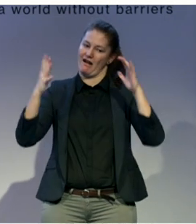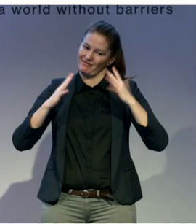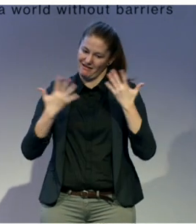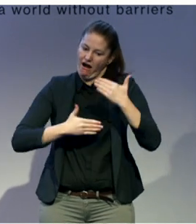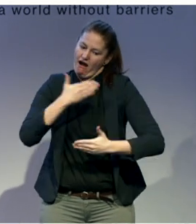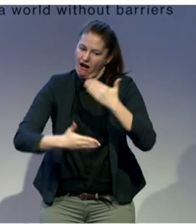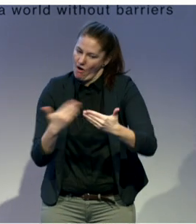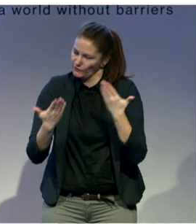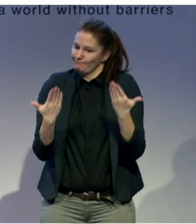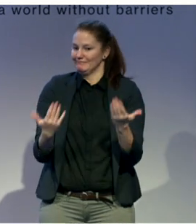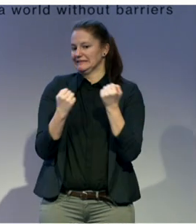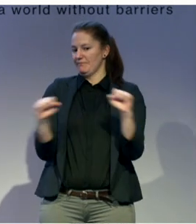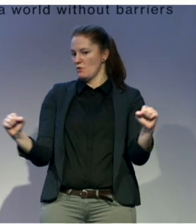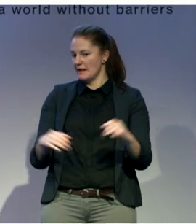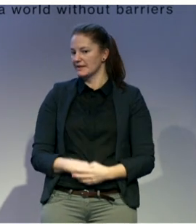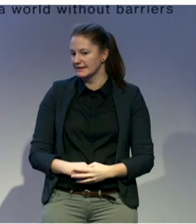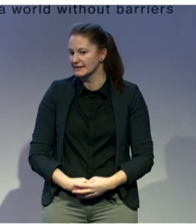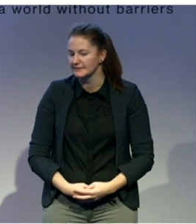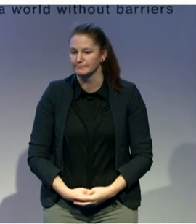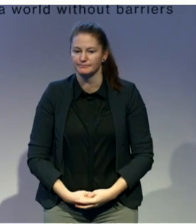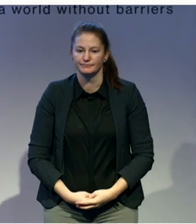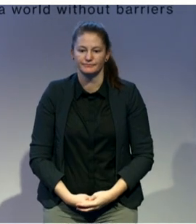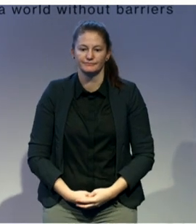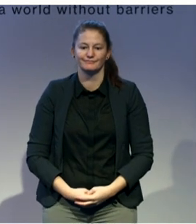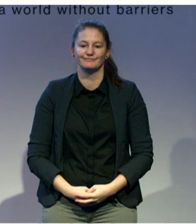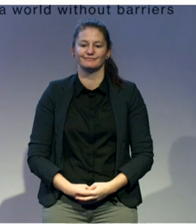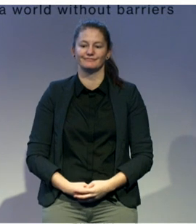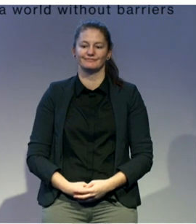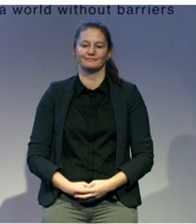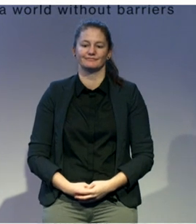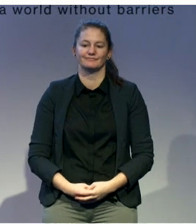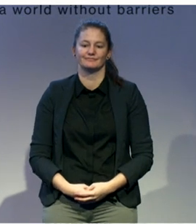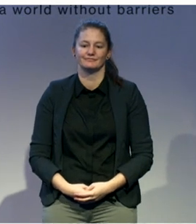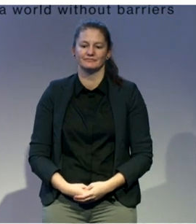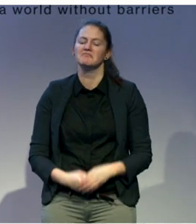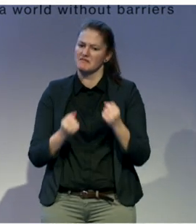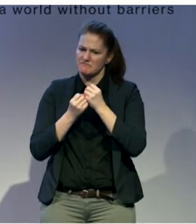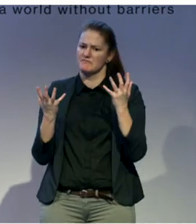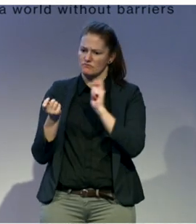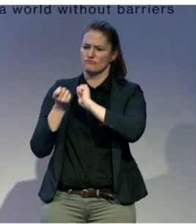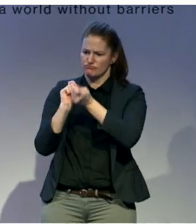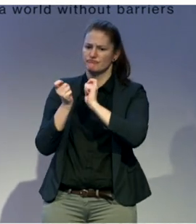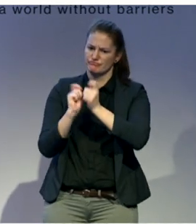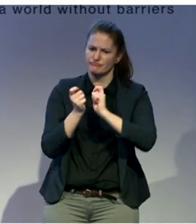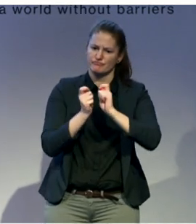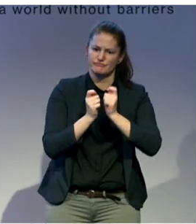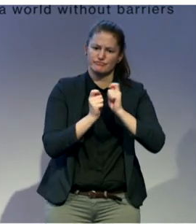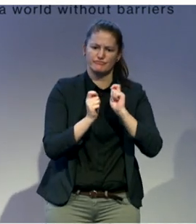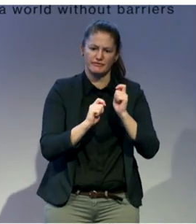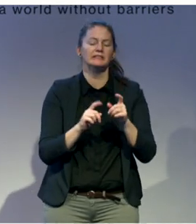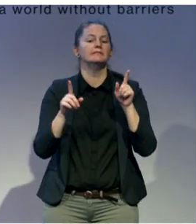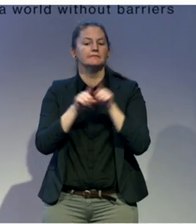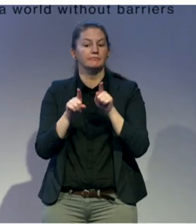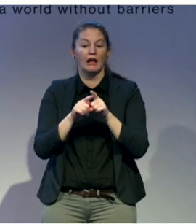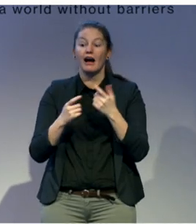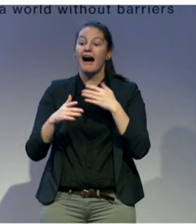So DEC has done a lot for mobilizing its paralegals, as Mr. David